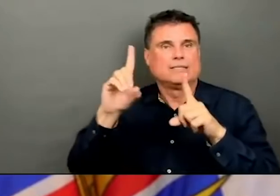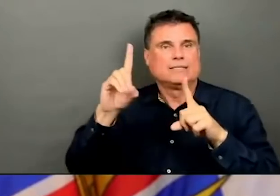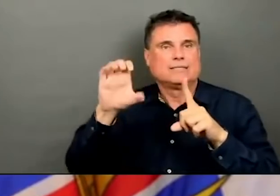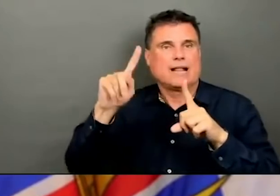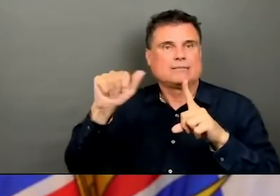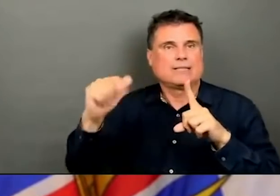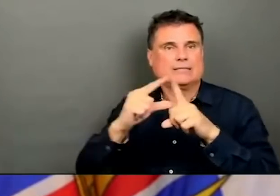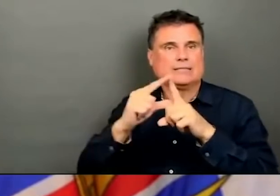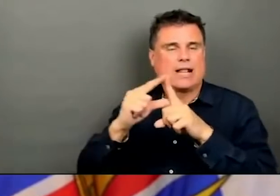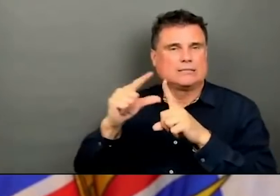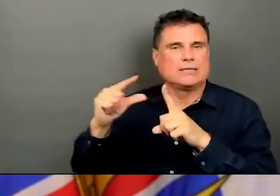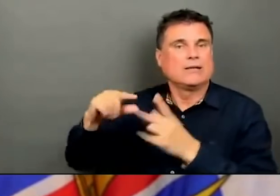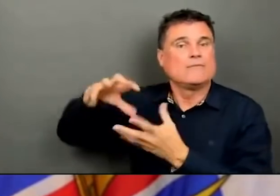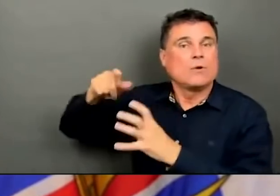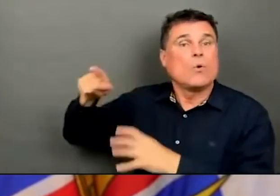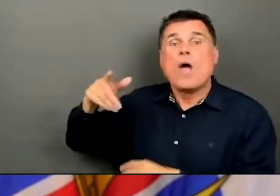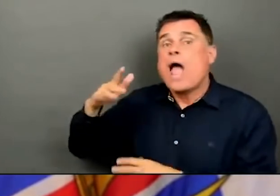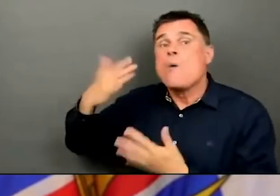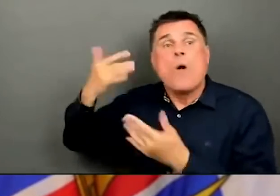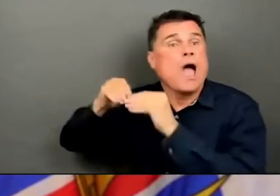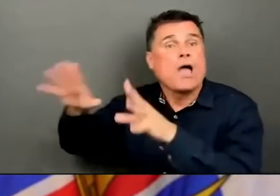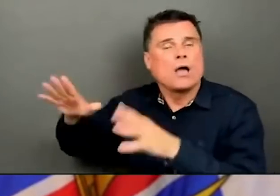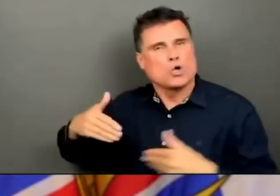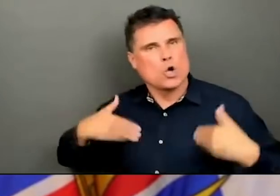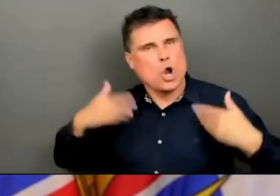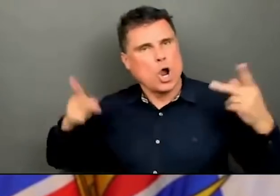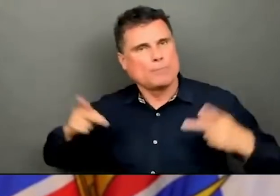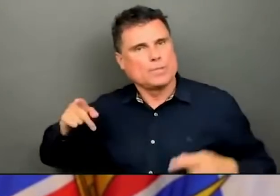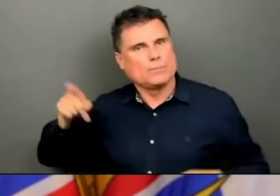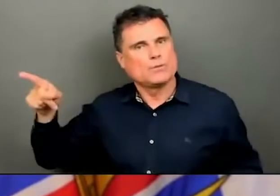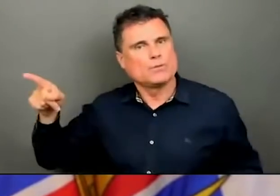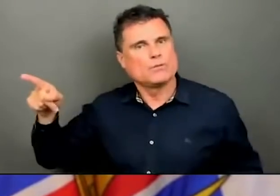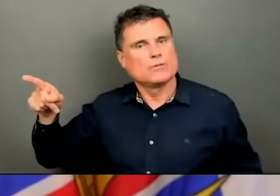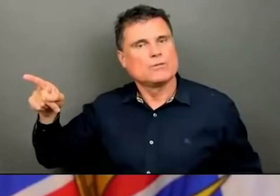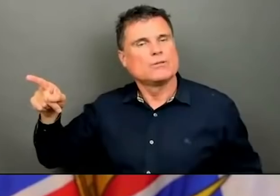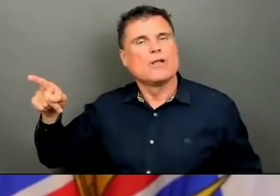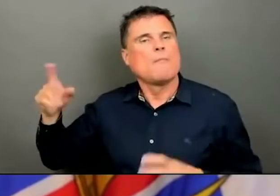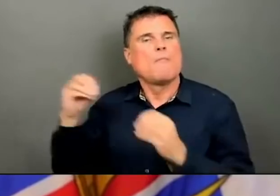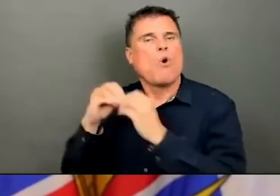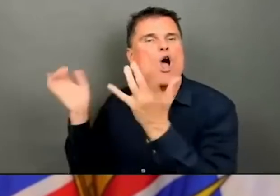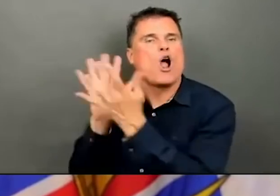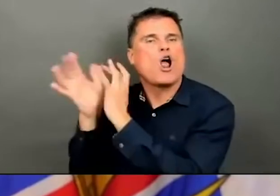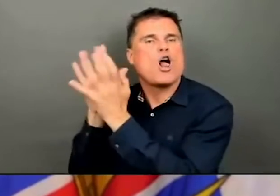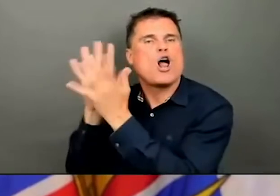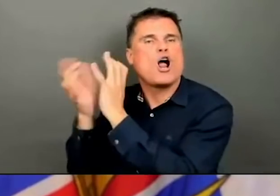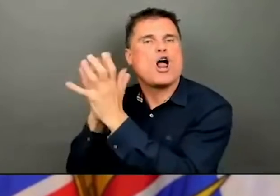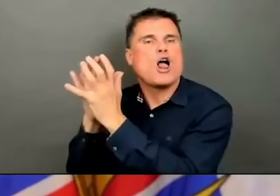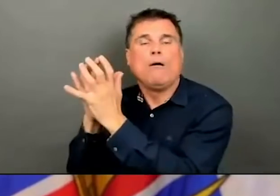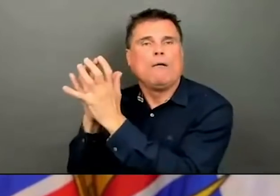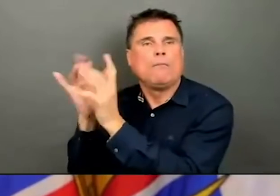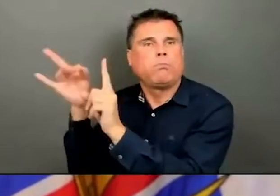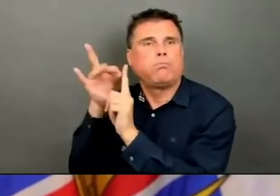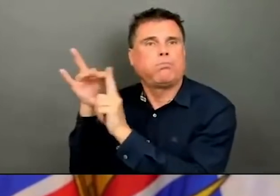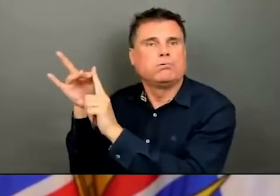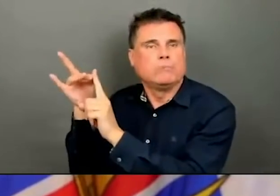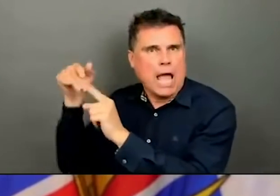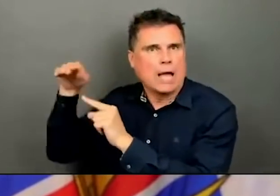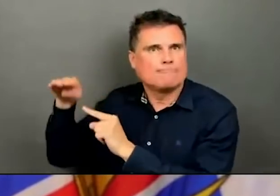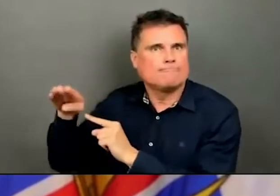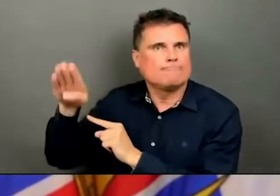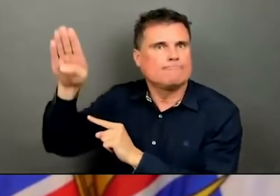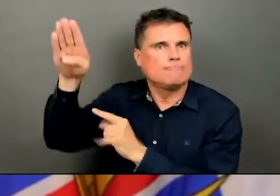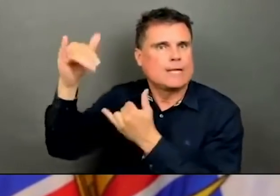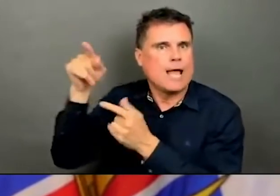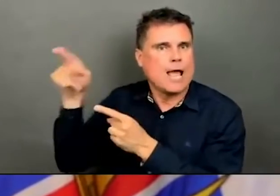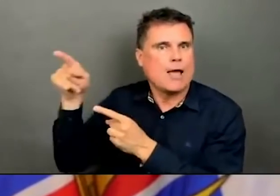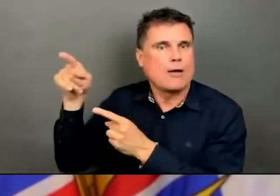we know that younger people have a lot more contacts with people in the same age group, and then we can get spillover into older people who are more